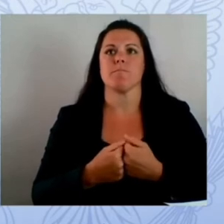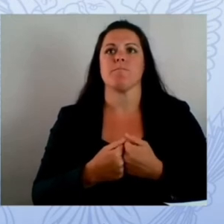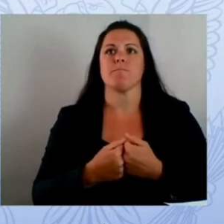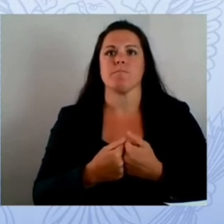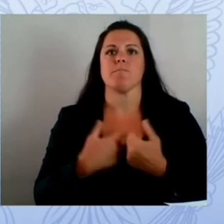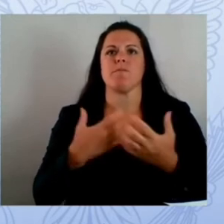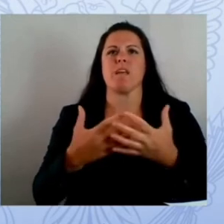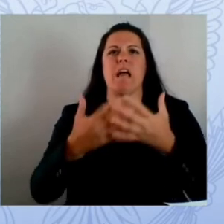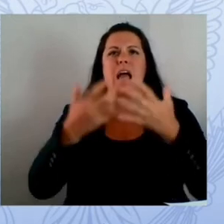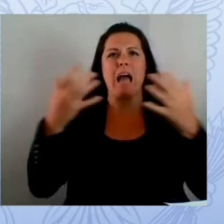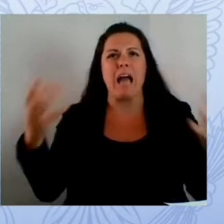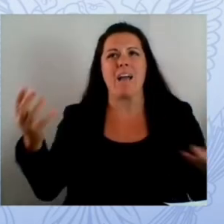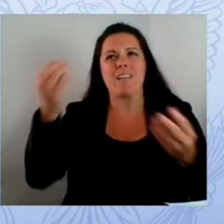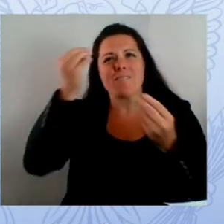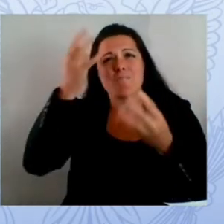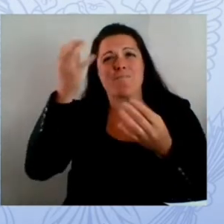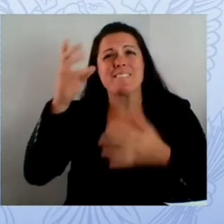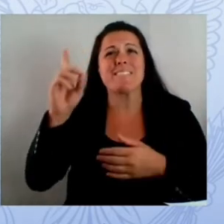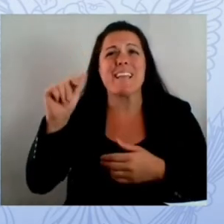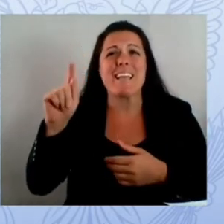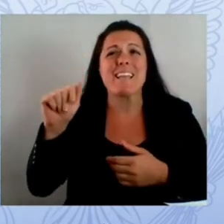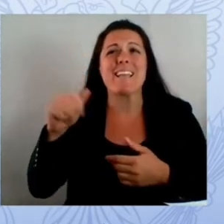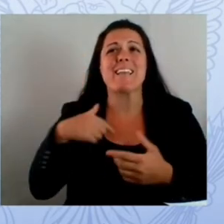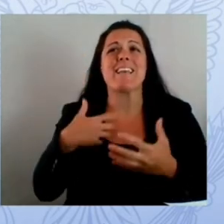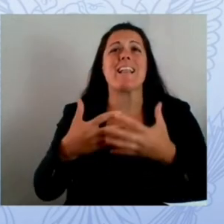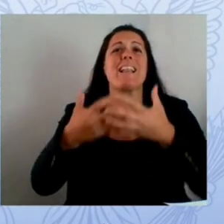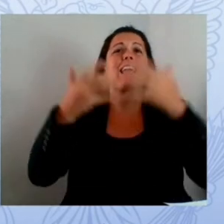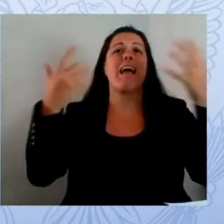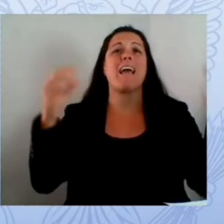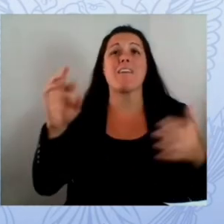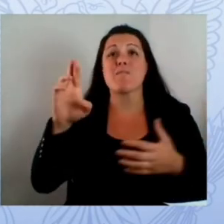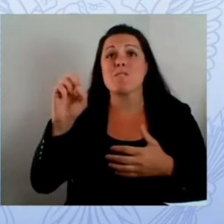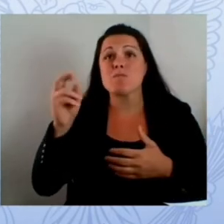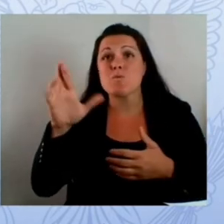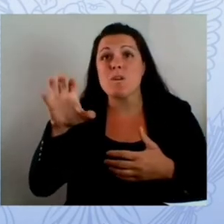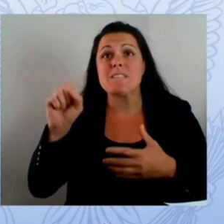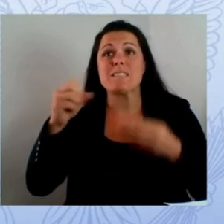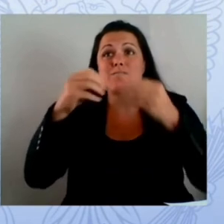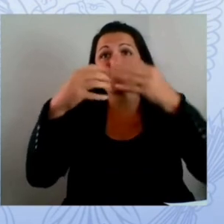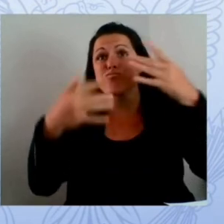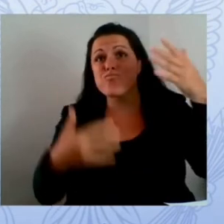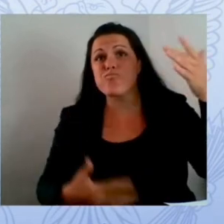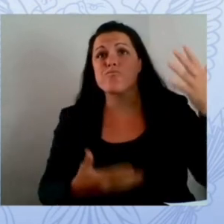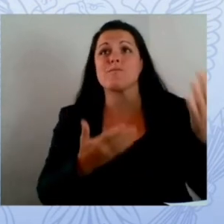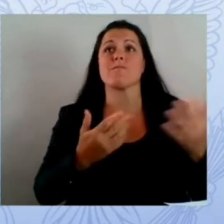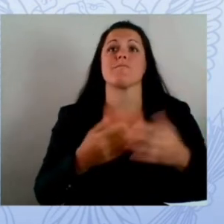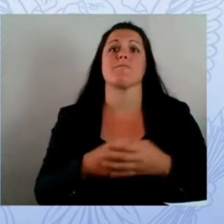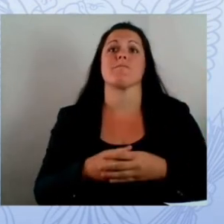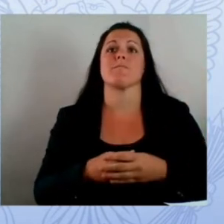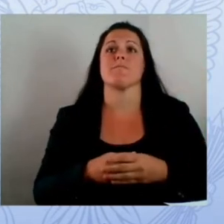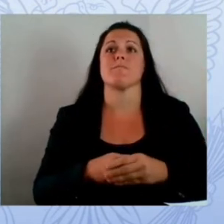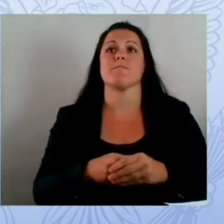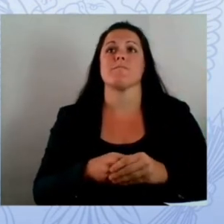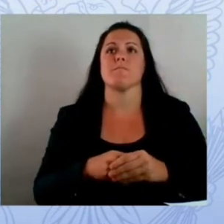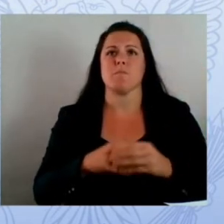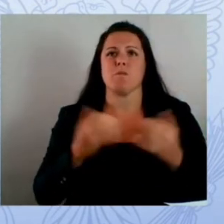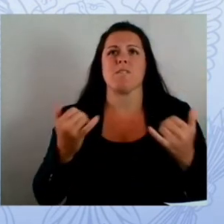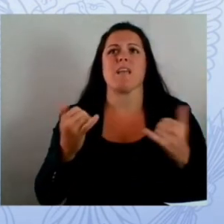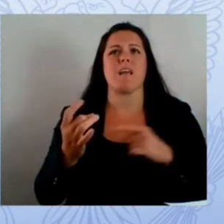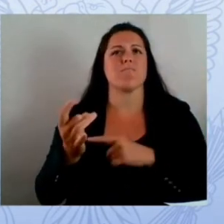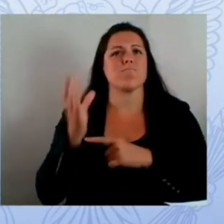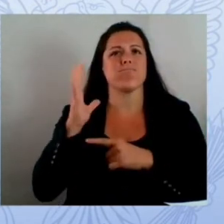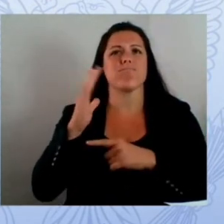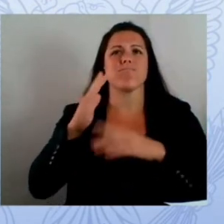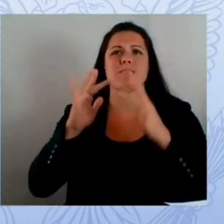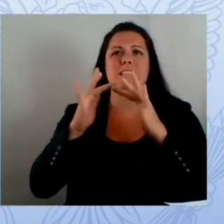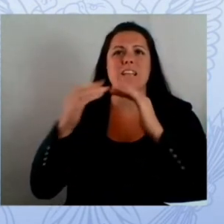of that we've seen an increase in cyber threats particularly post-covid since july of 2022